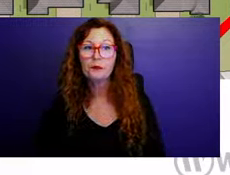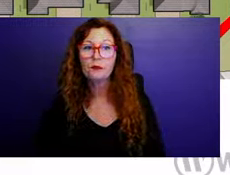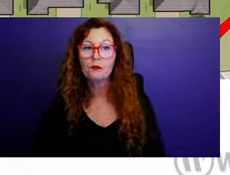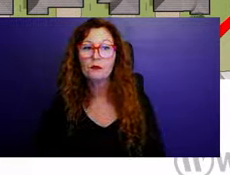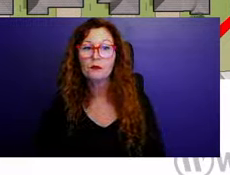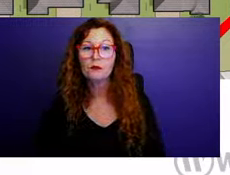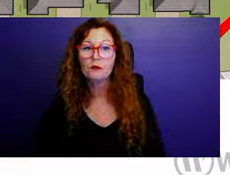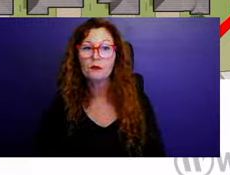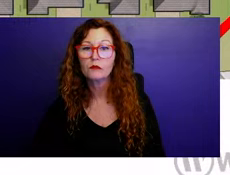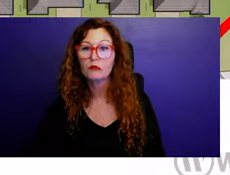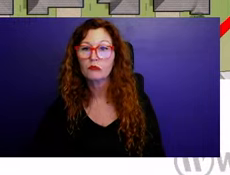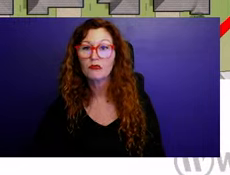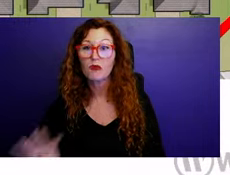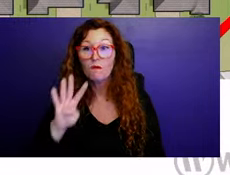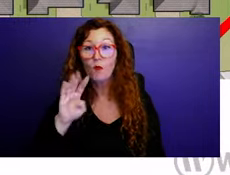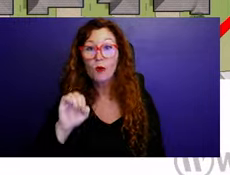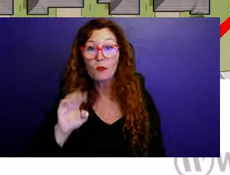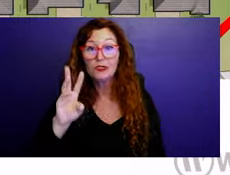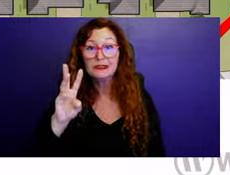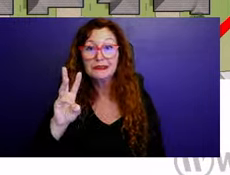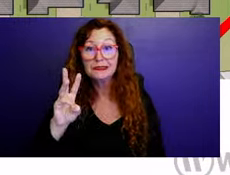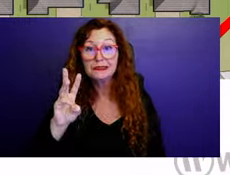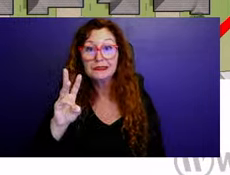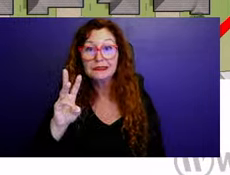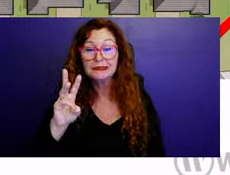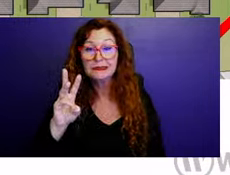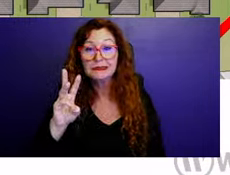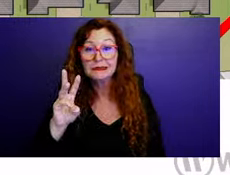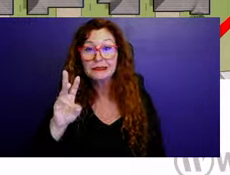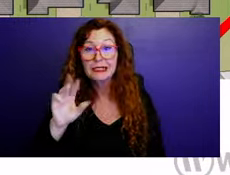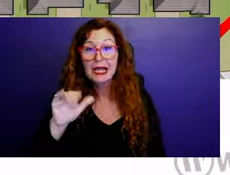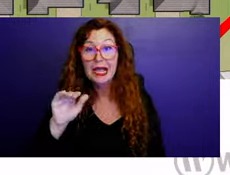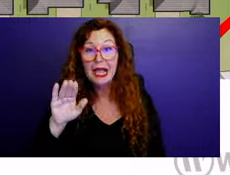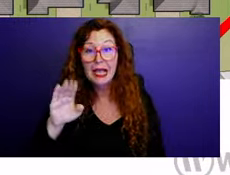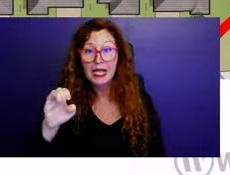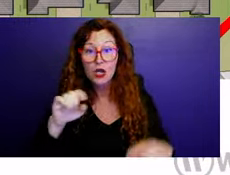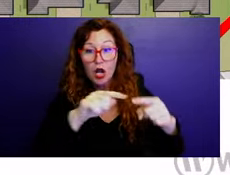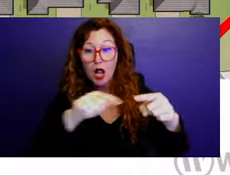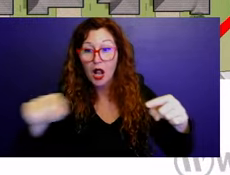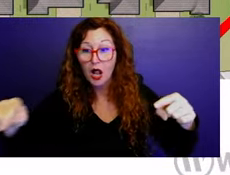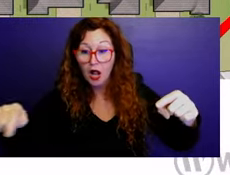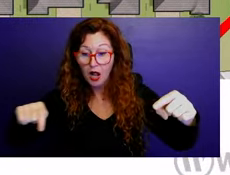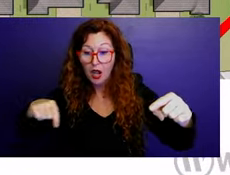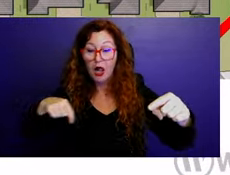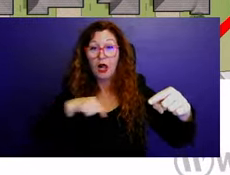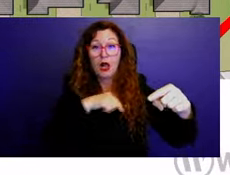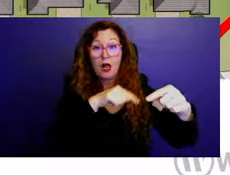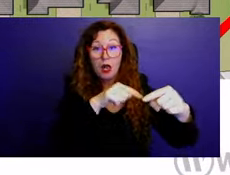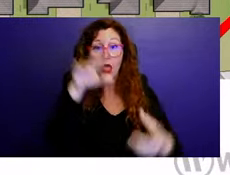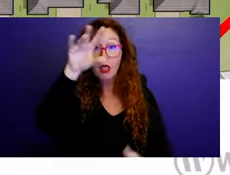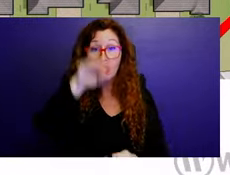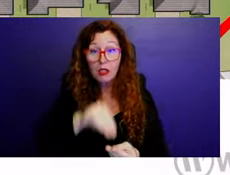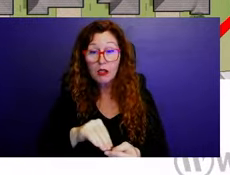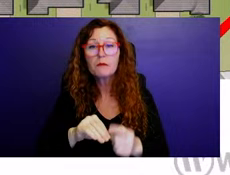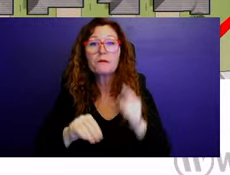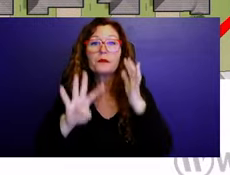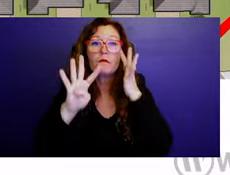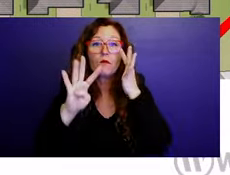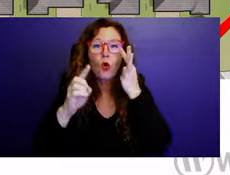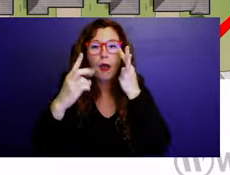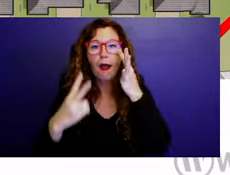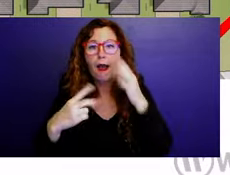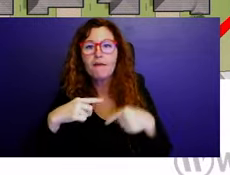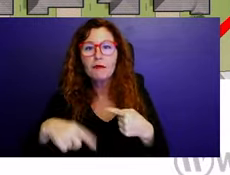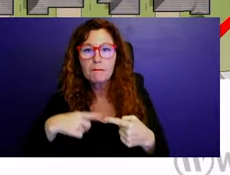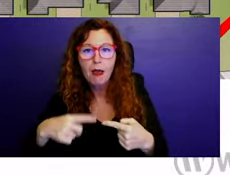a half a mile of sidewalks, um, in and around the project, a sidewalk that continues the pattern of the public